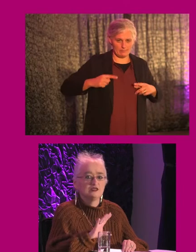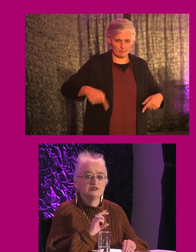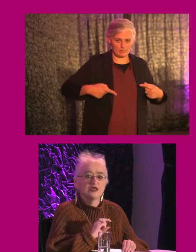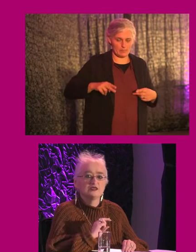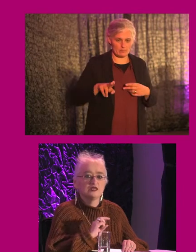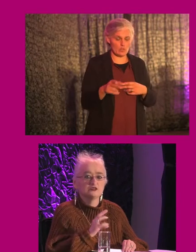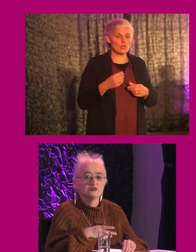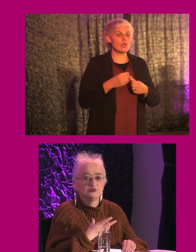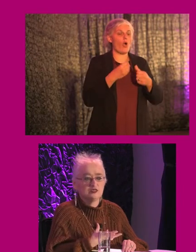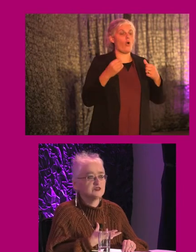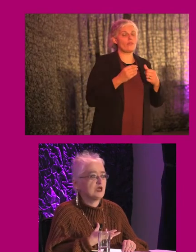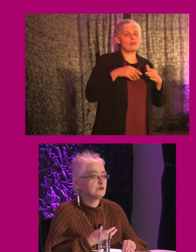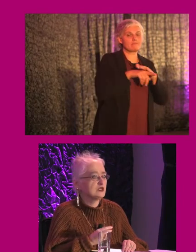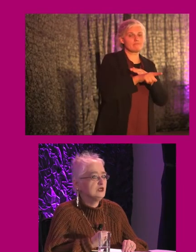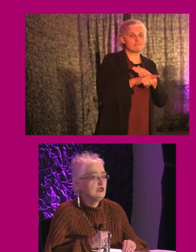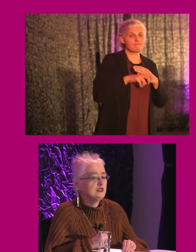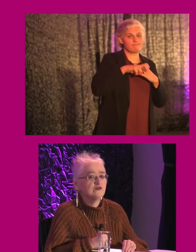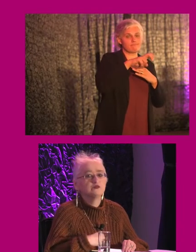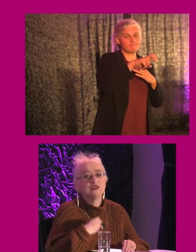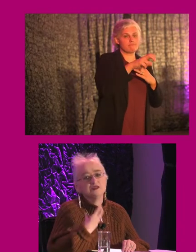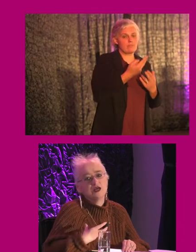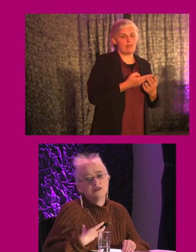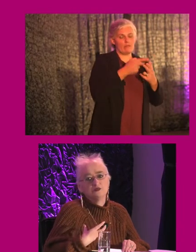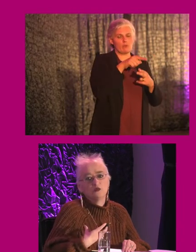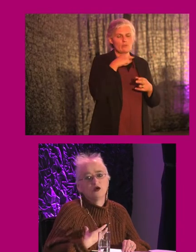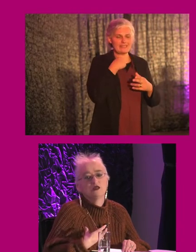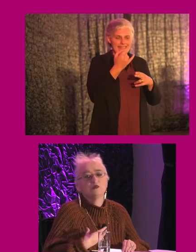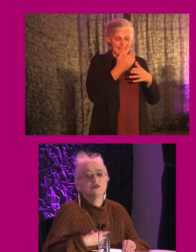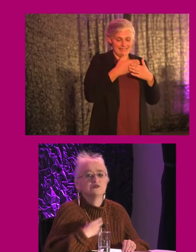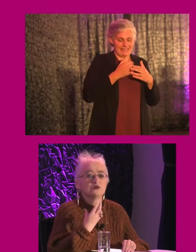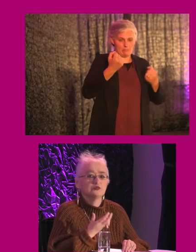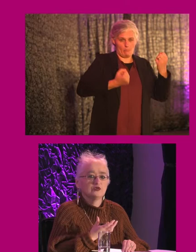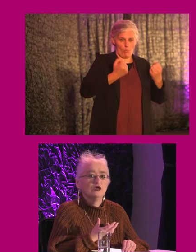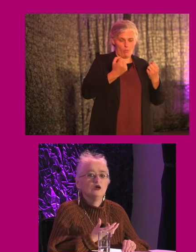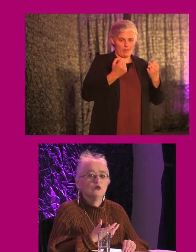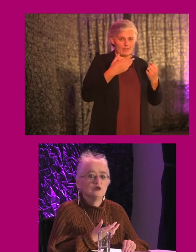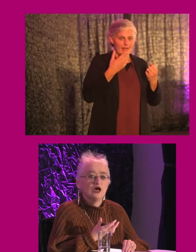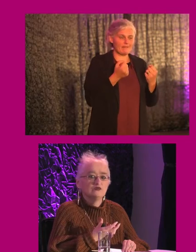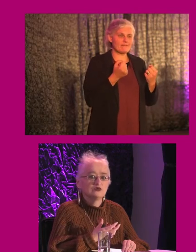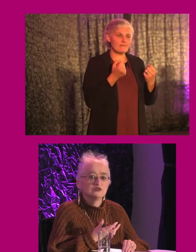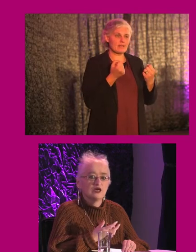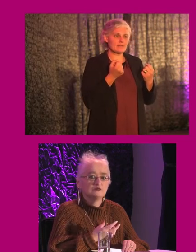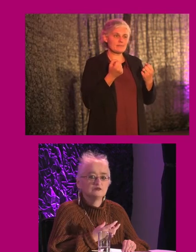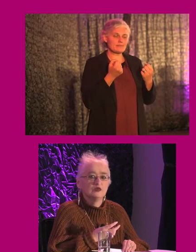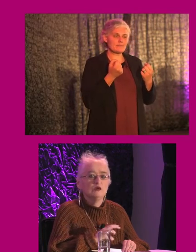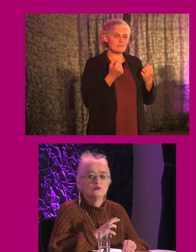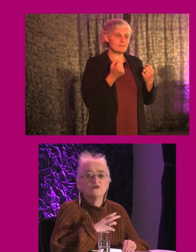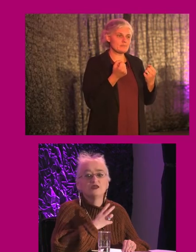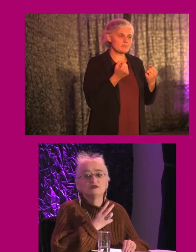and then the second entrance would be the stepped lift lift. But inside these mobile libraries, of course, we have looked at